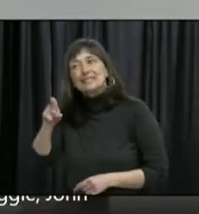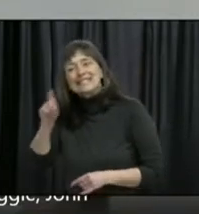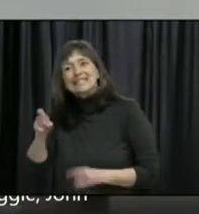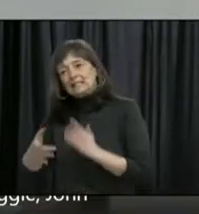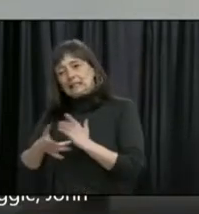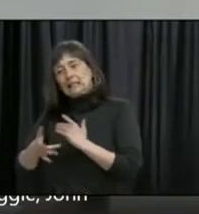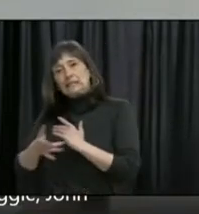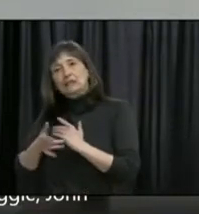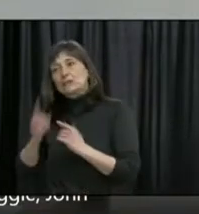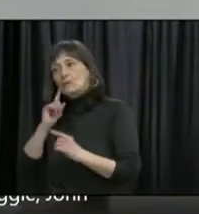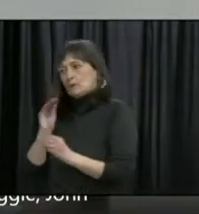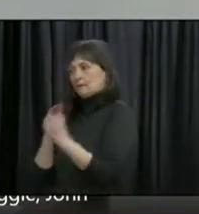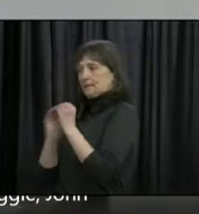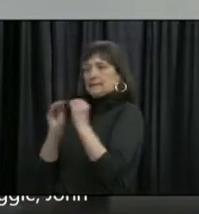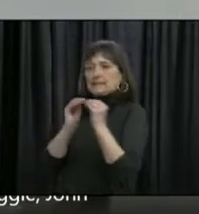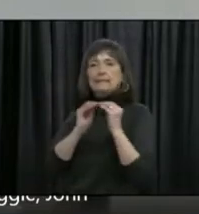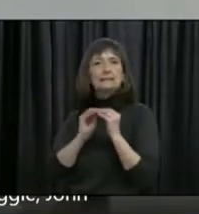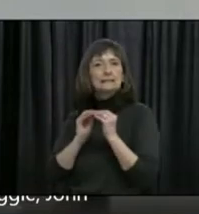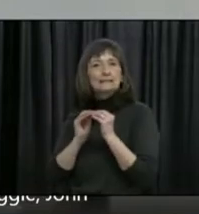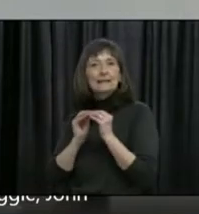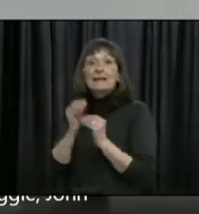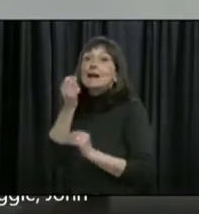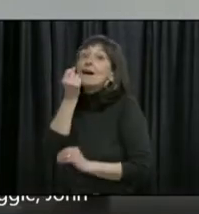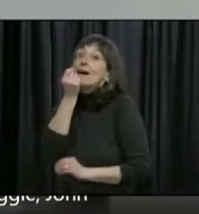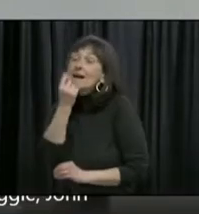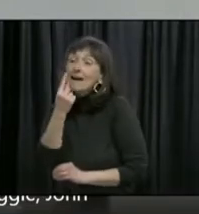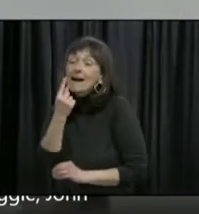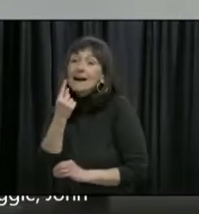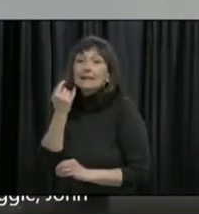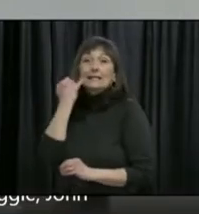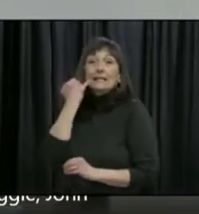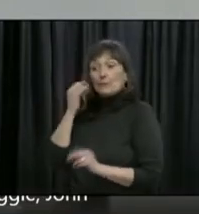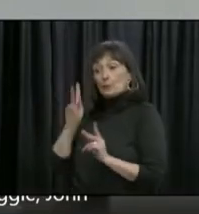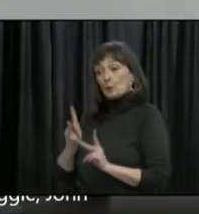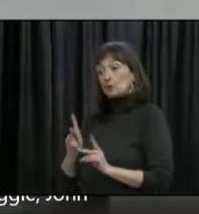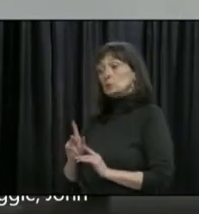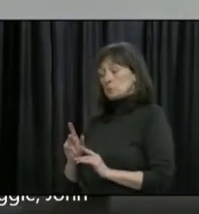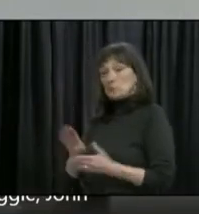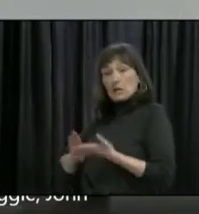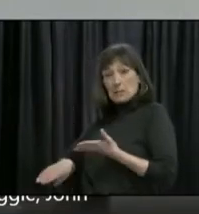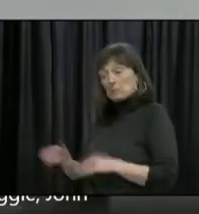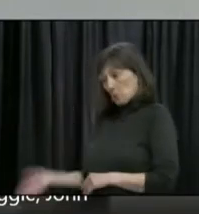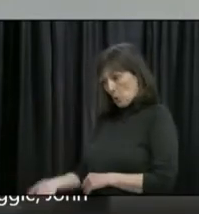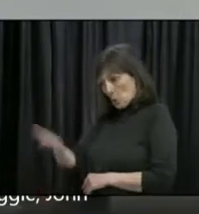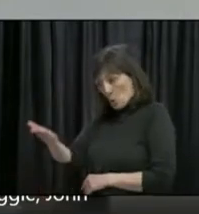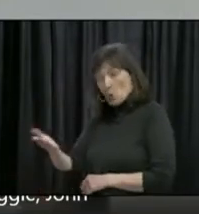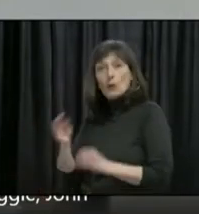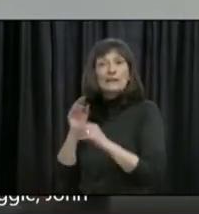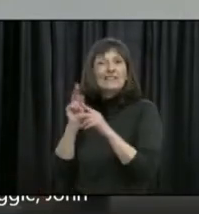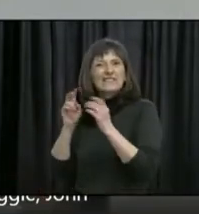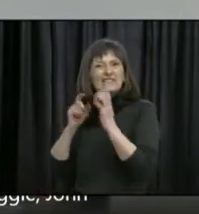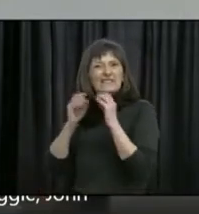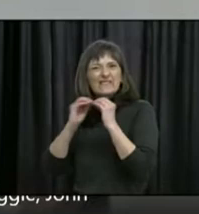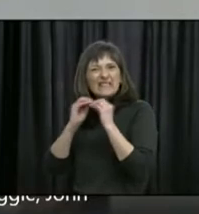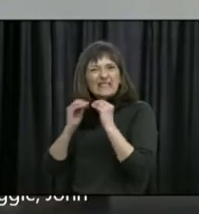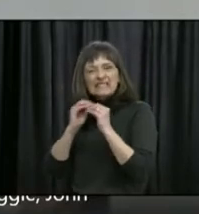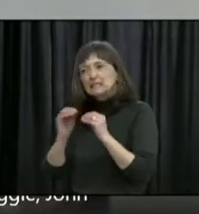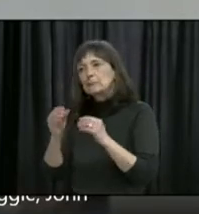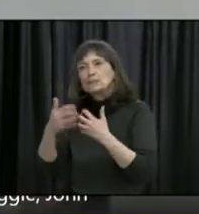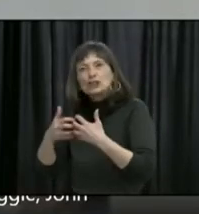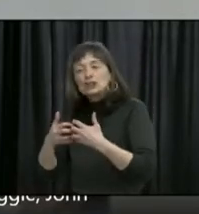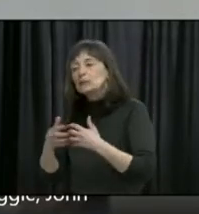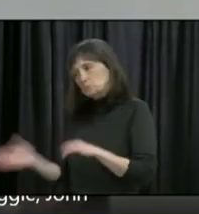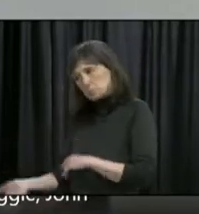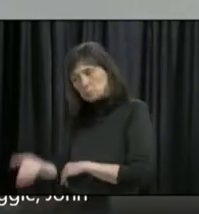in the day that these individuals would be at work. And it was ideally suited for skills that weren't available in the province. There have been